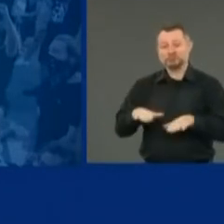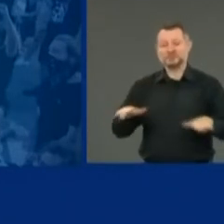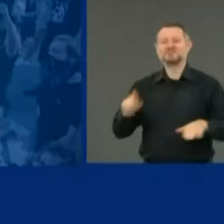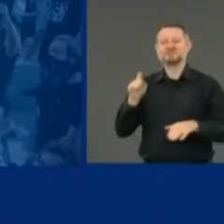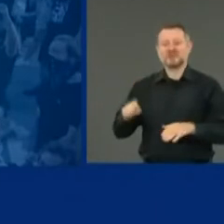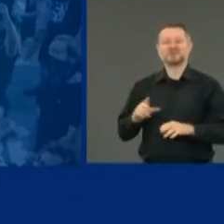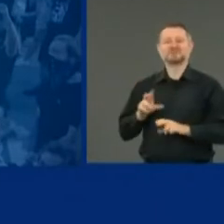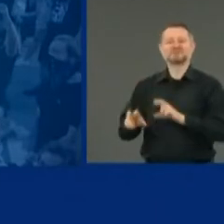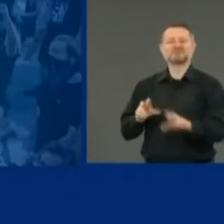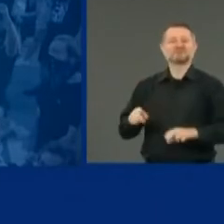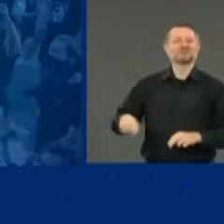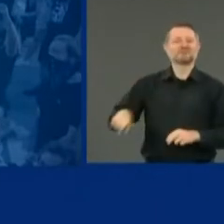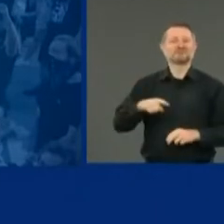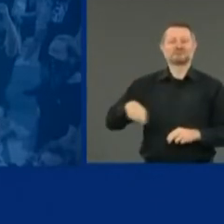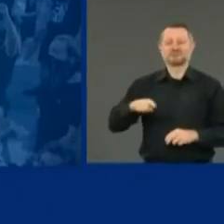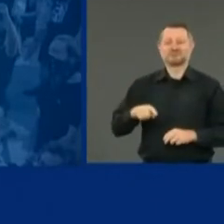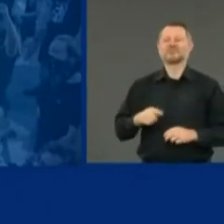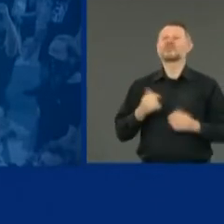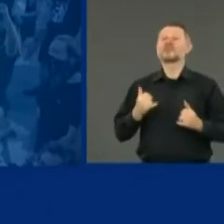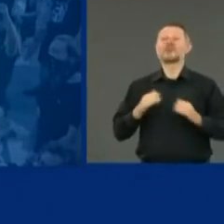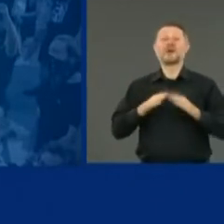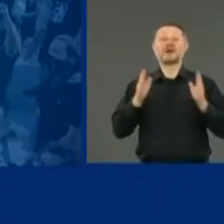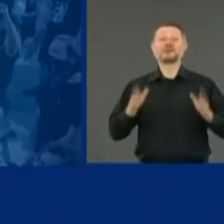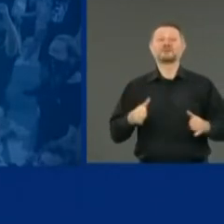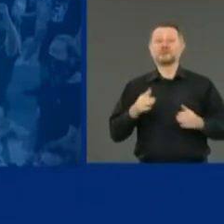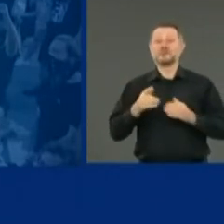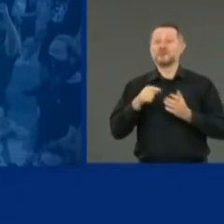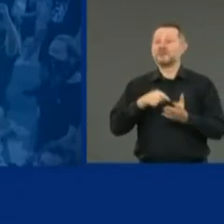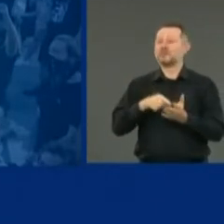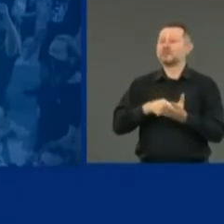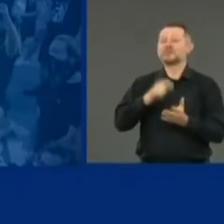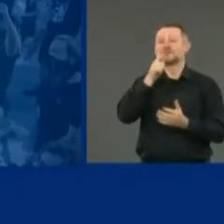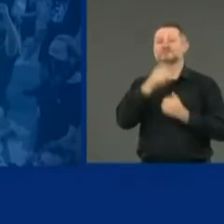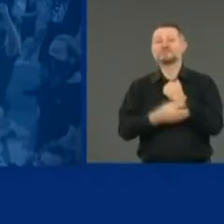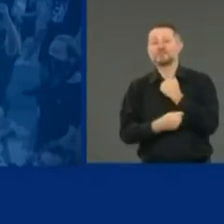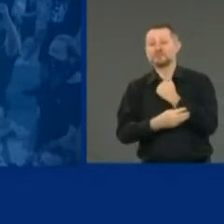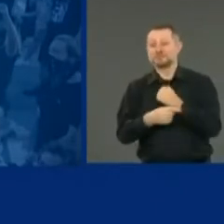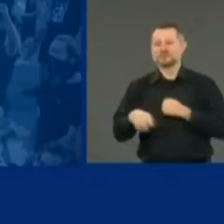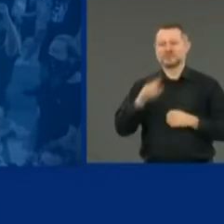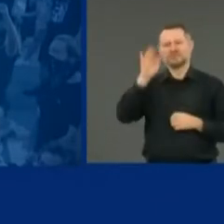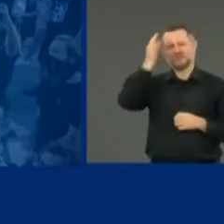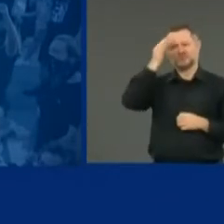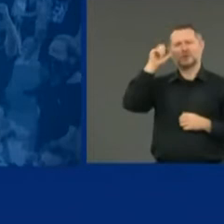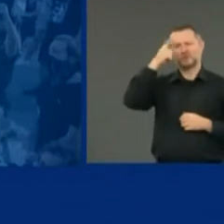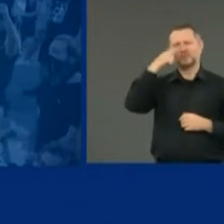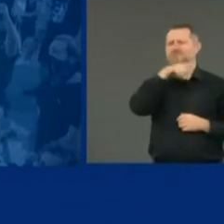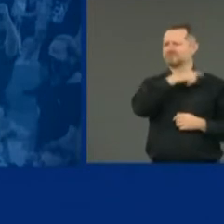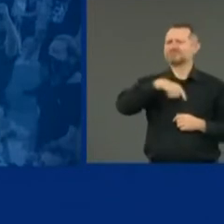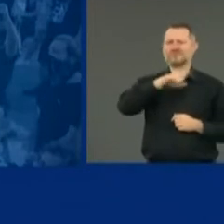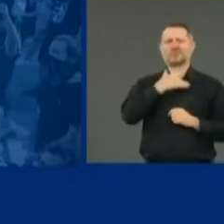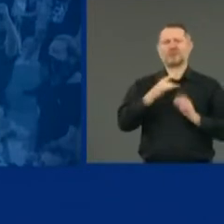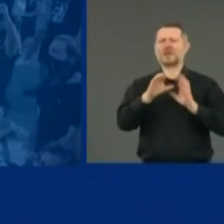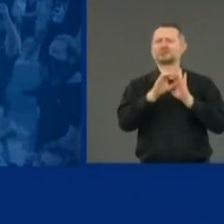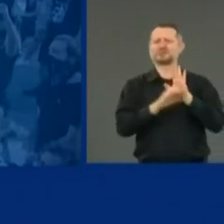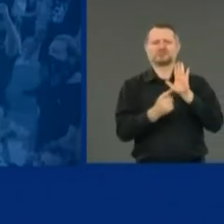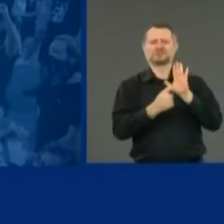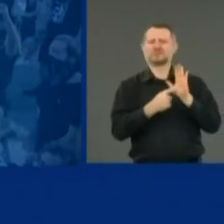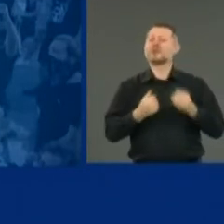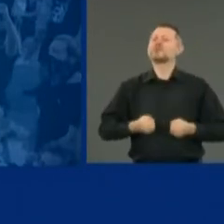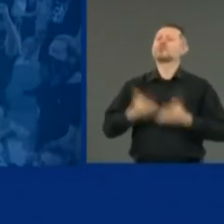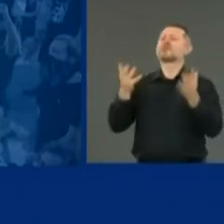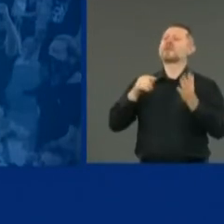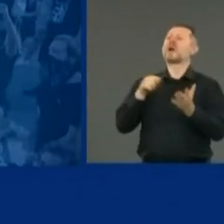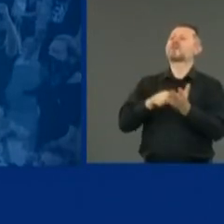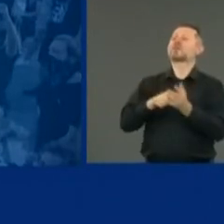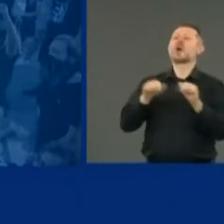government, historically, constitutionally, by law, provided affordable housing. The 1949